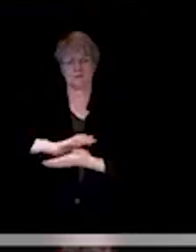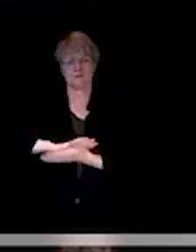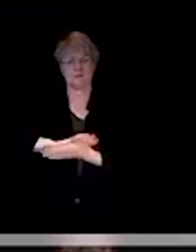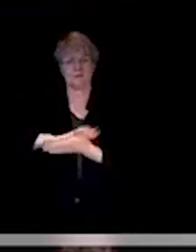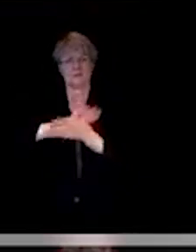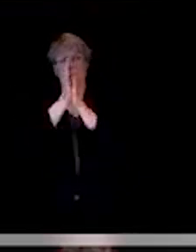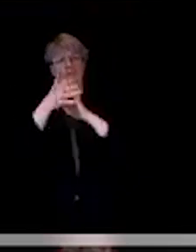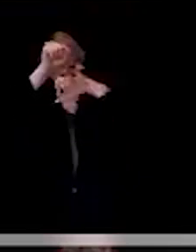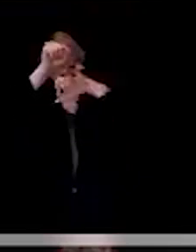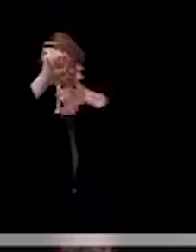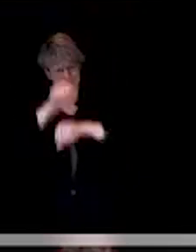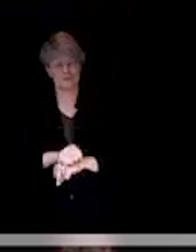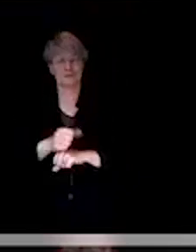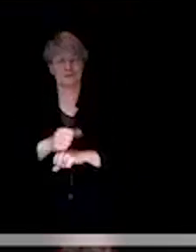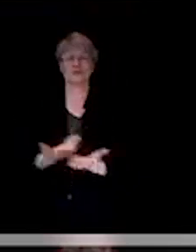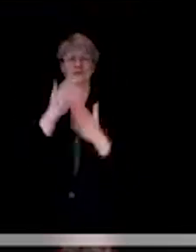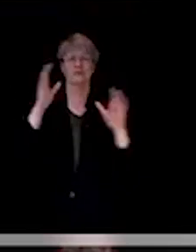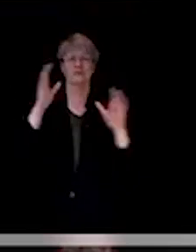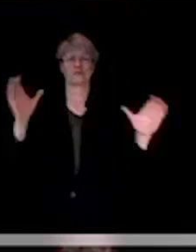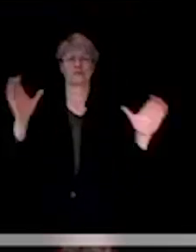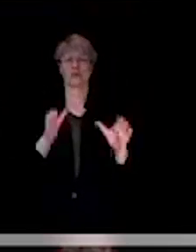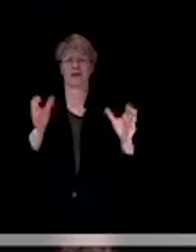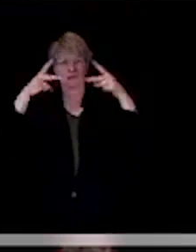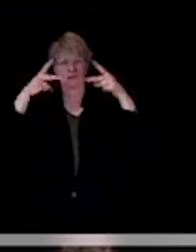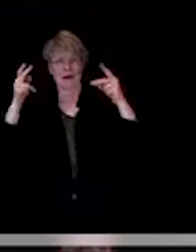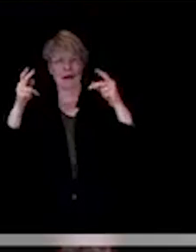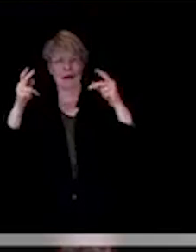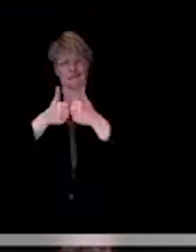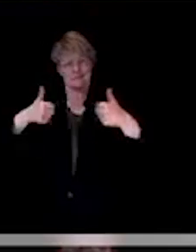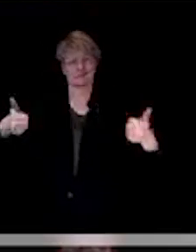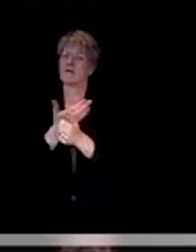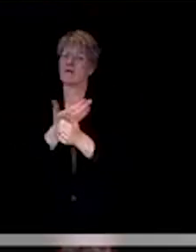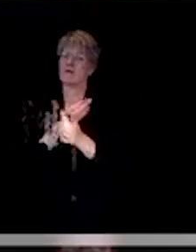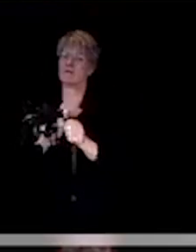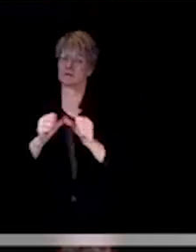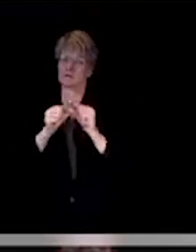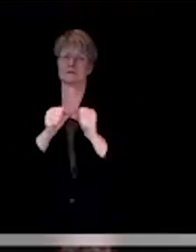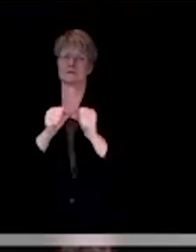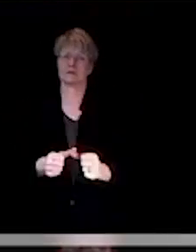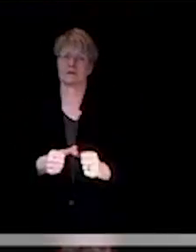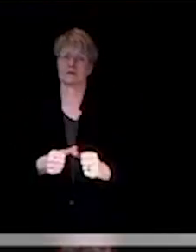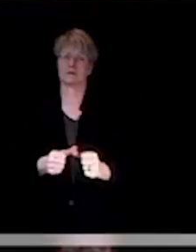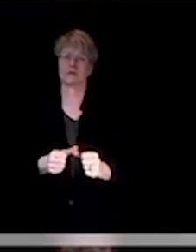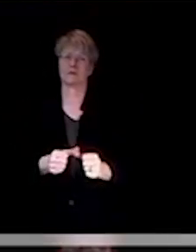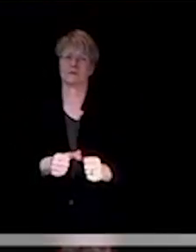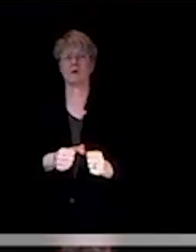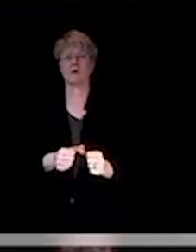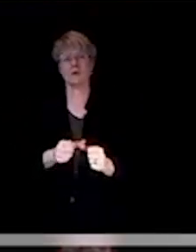as these entities are implementing it in the way that they're doing their businesses and practices.